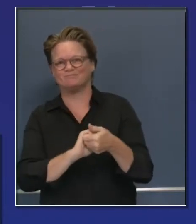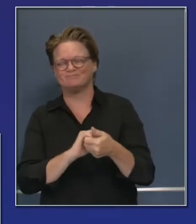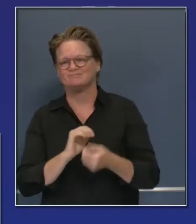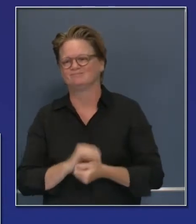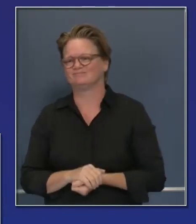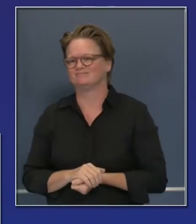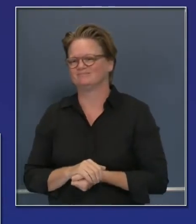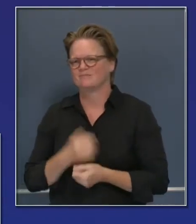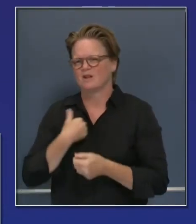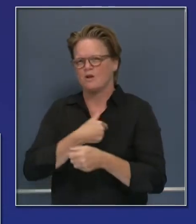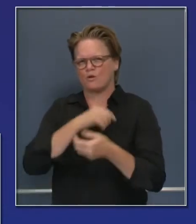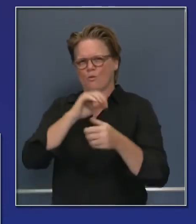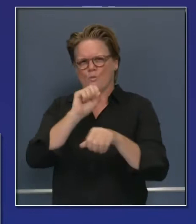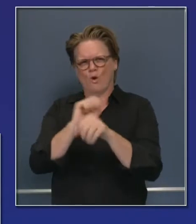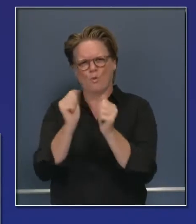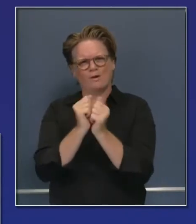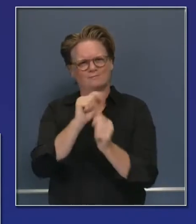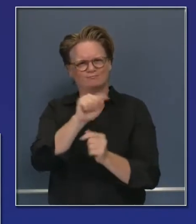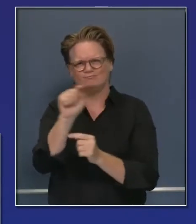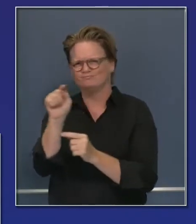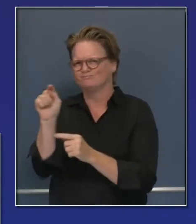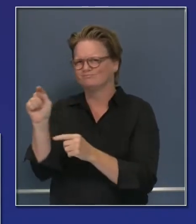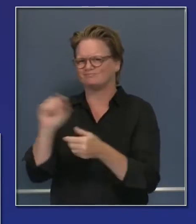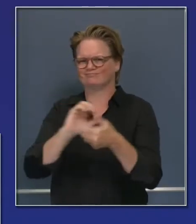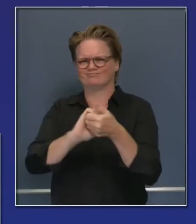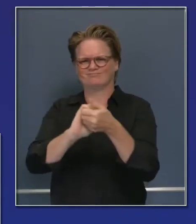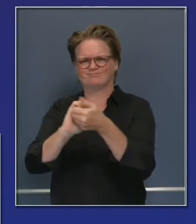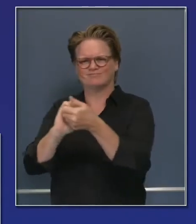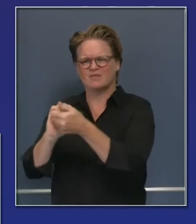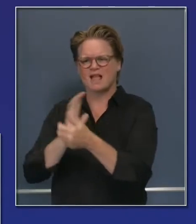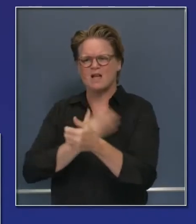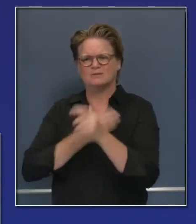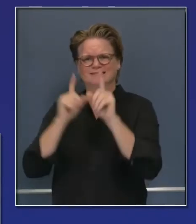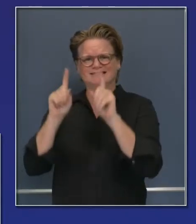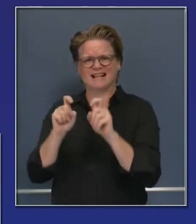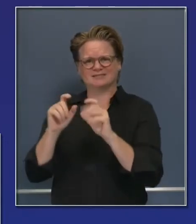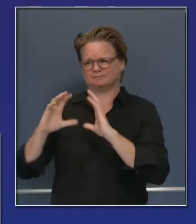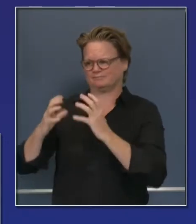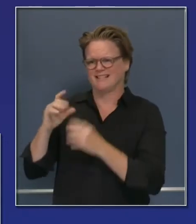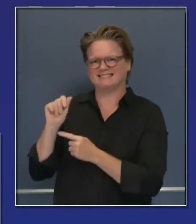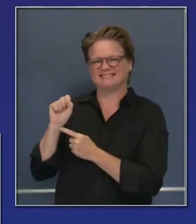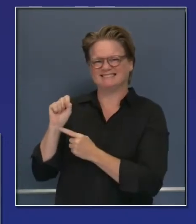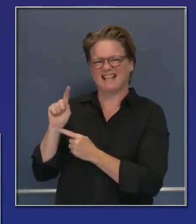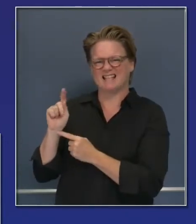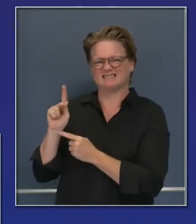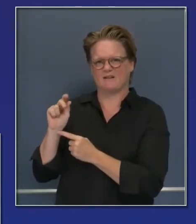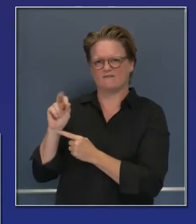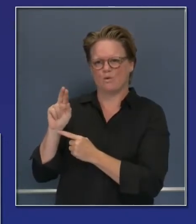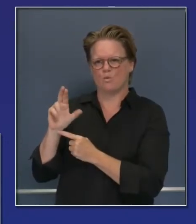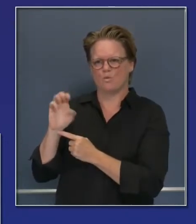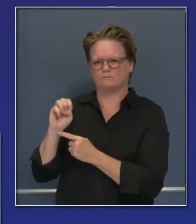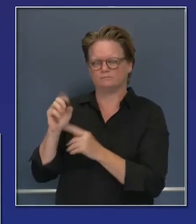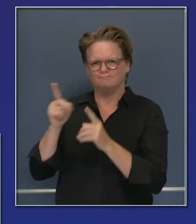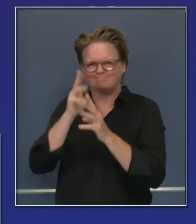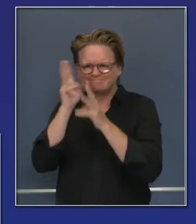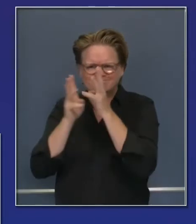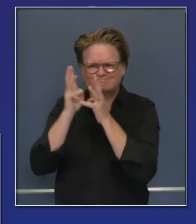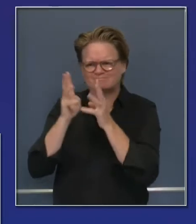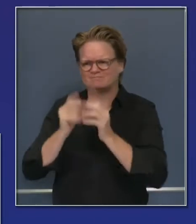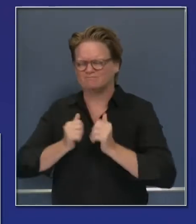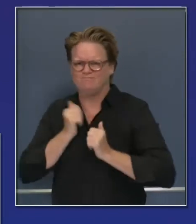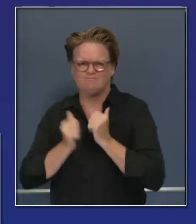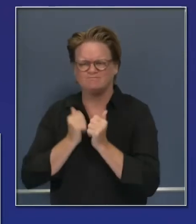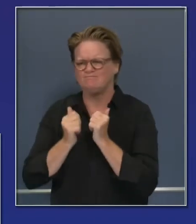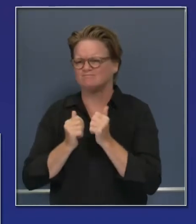only through the testing task force, and again, let me just thank the testing task force for their entrepreneurial spirit, their innovative mindset,